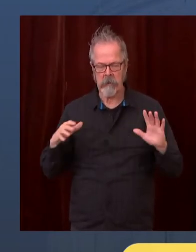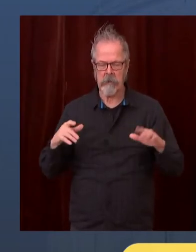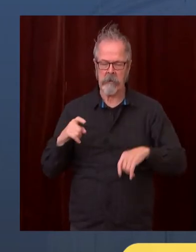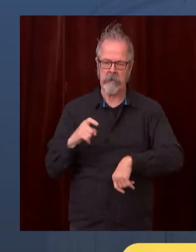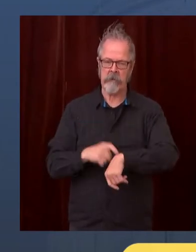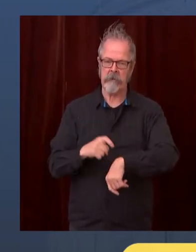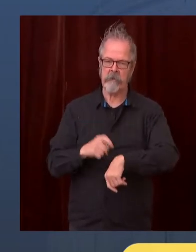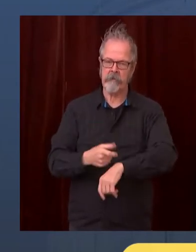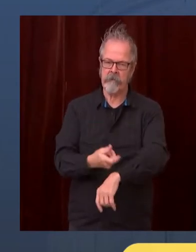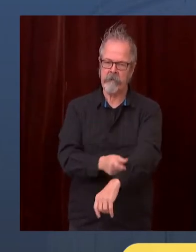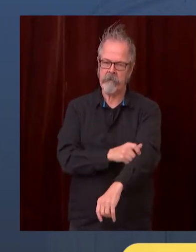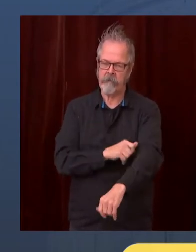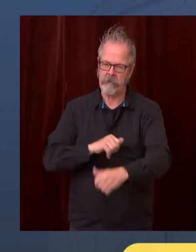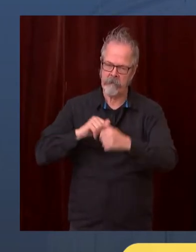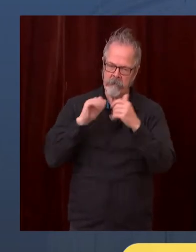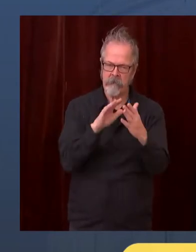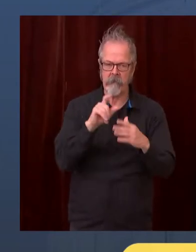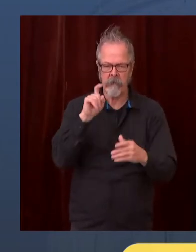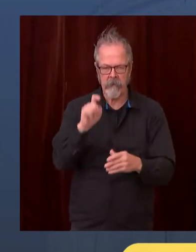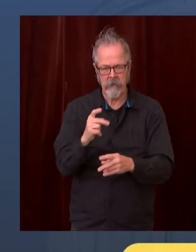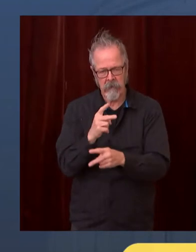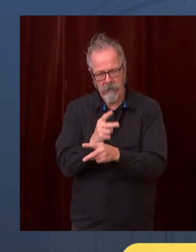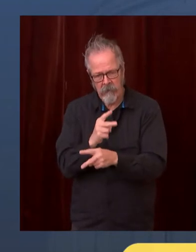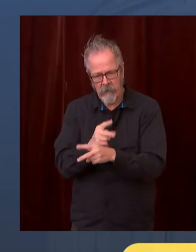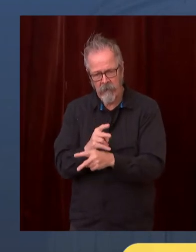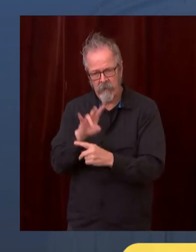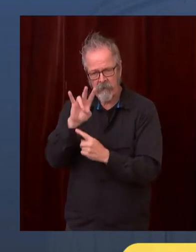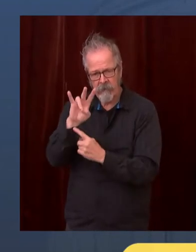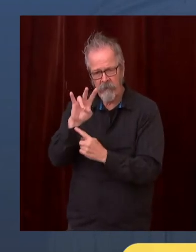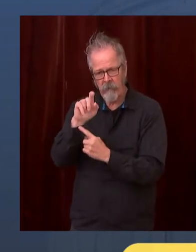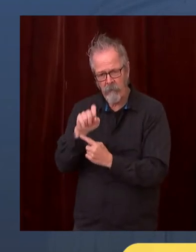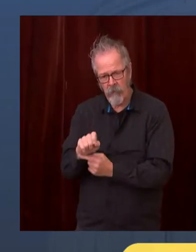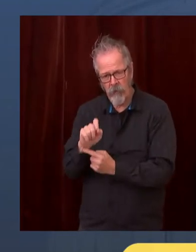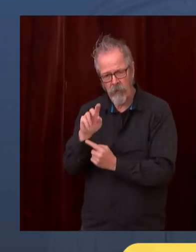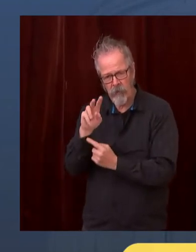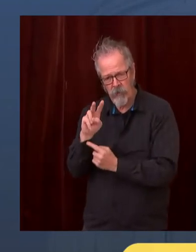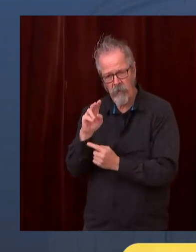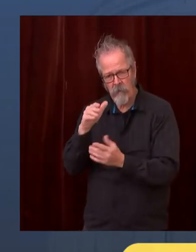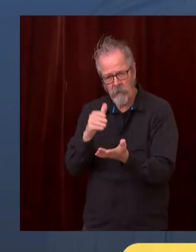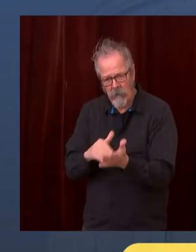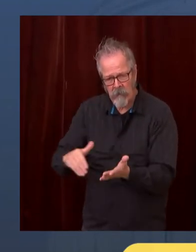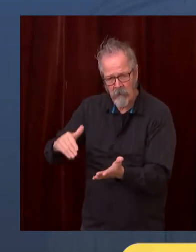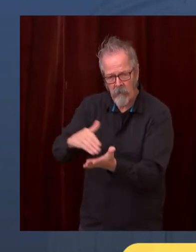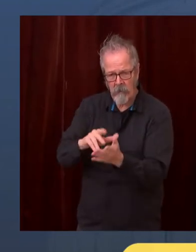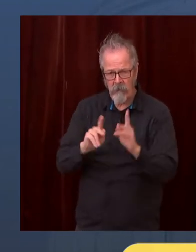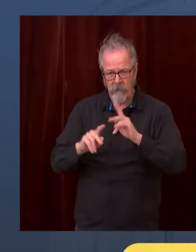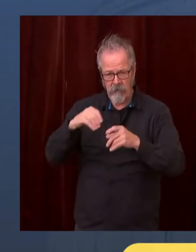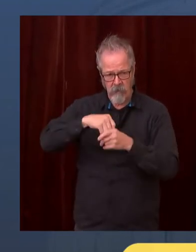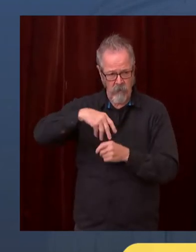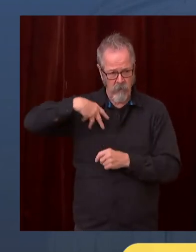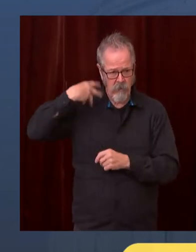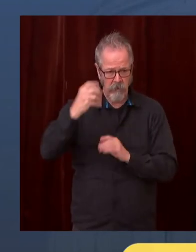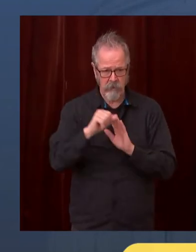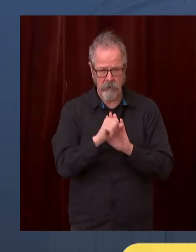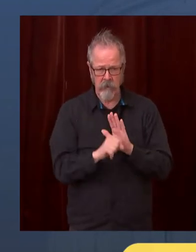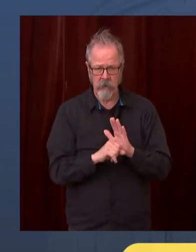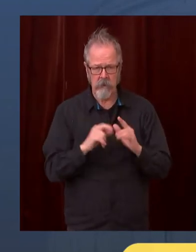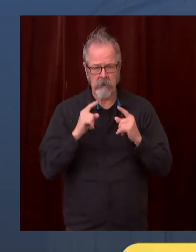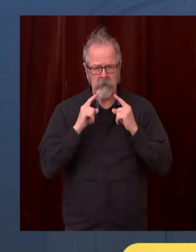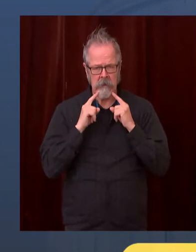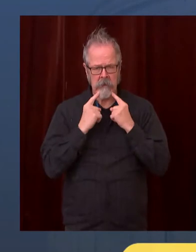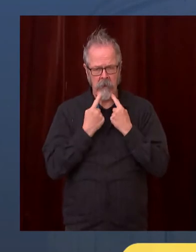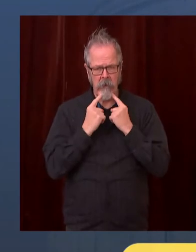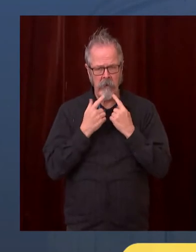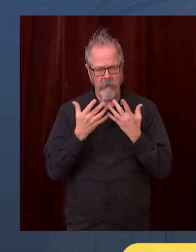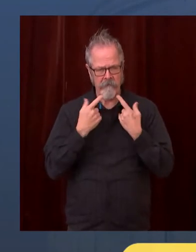evidence, some of which I just alluded to. So, we're concerned about every corner of our state right now. And this is